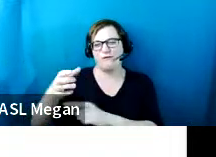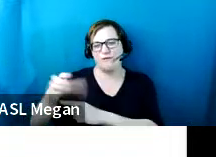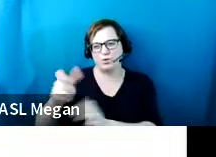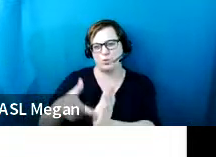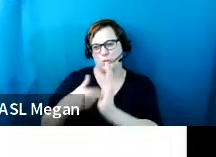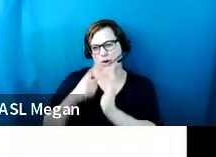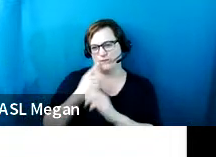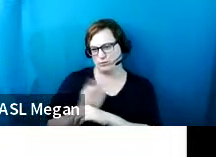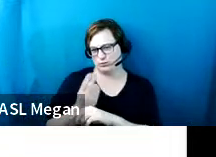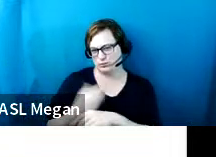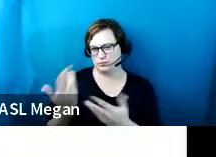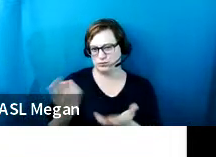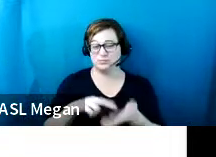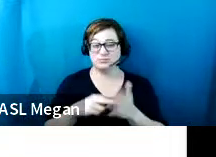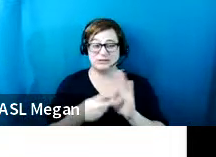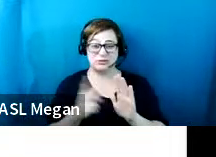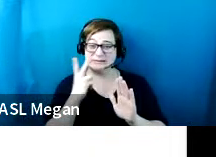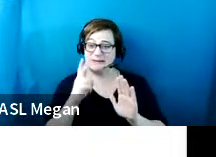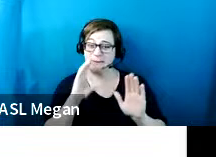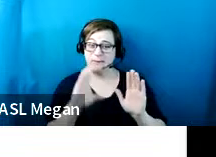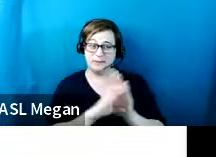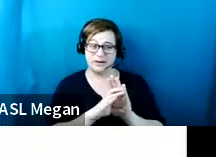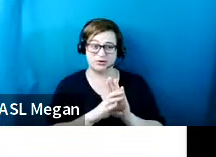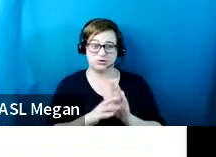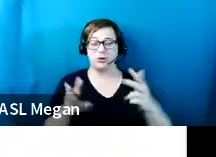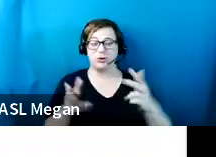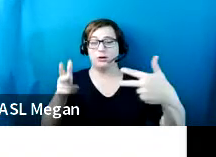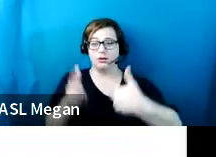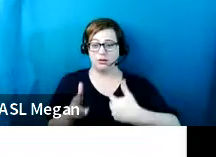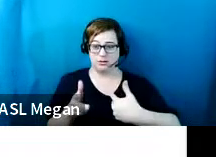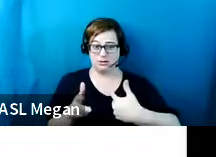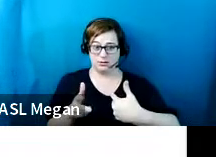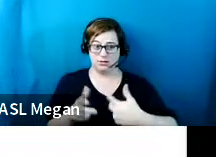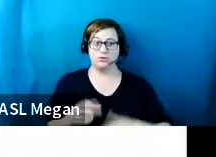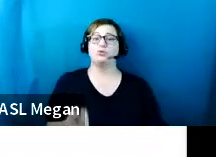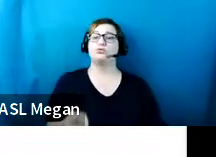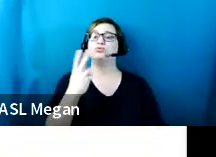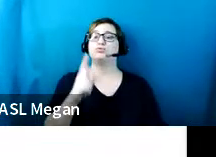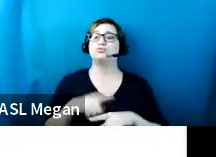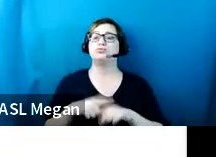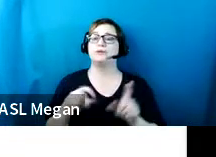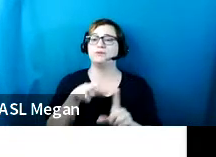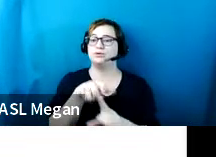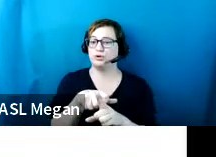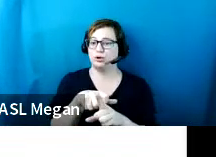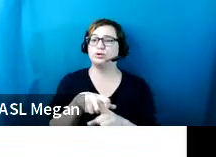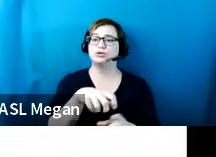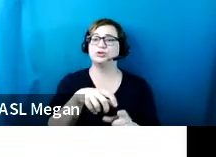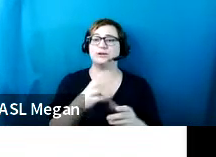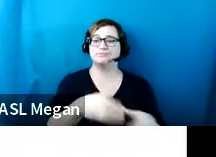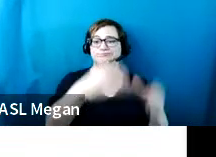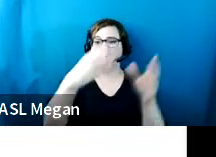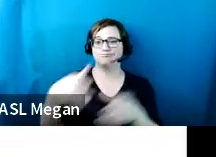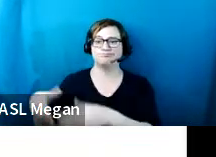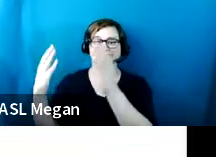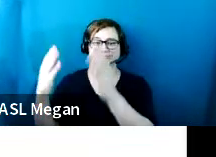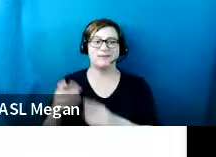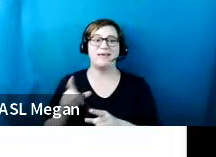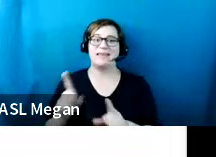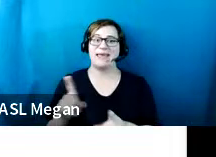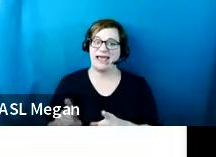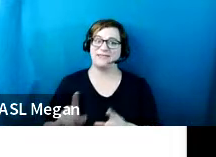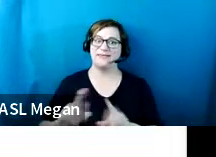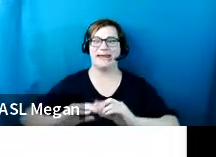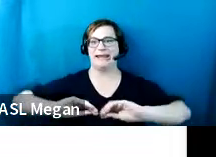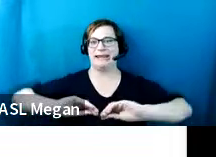So you can see in this image on the left here we've got the two different charging stations and you can see that there's a marked clear floor space